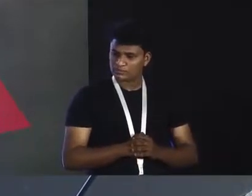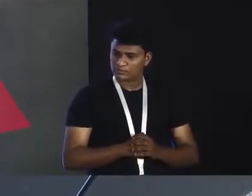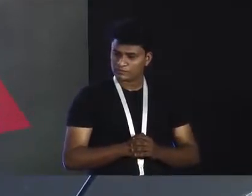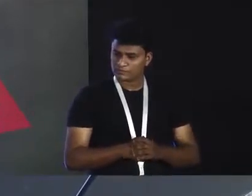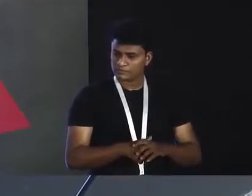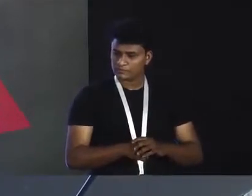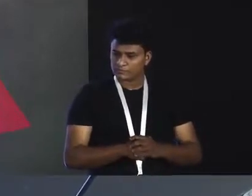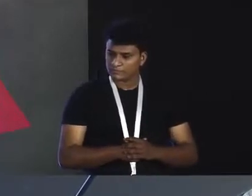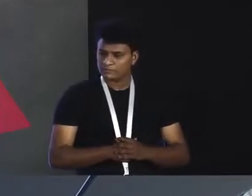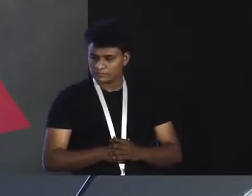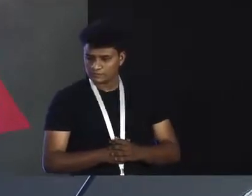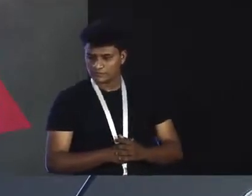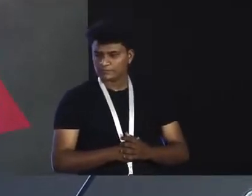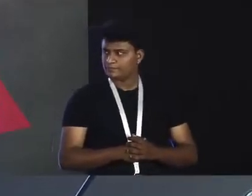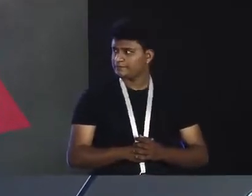All right.